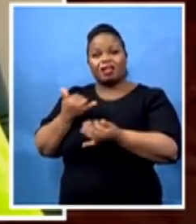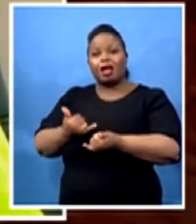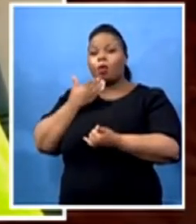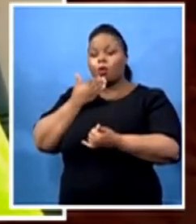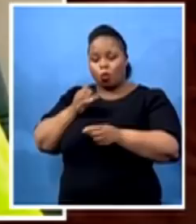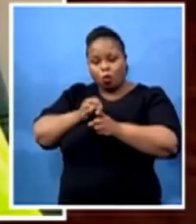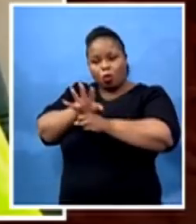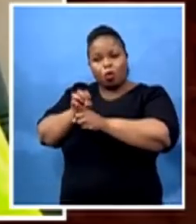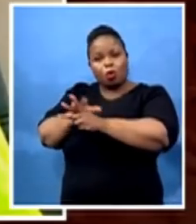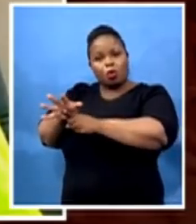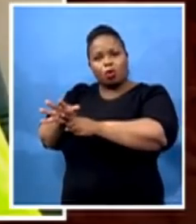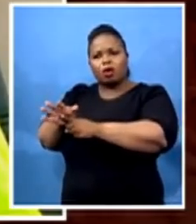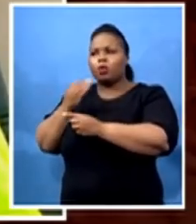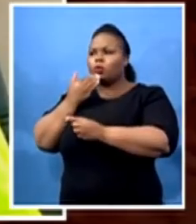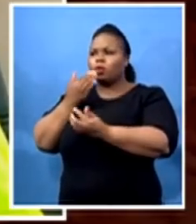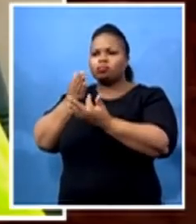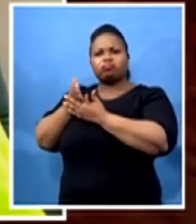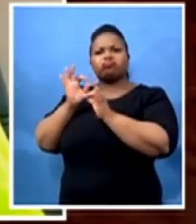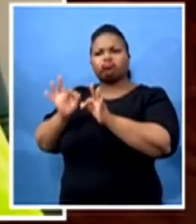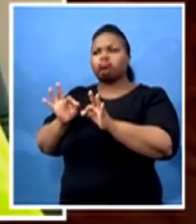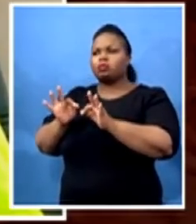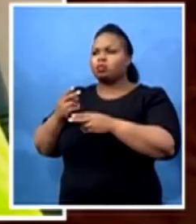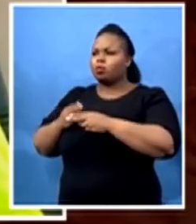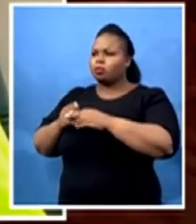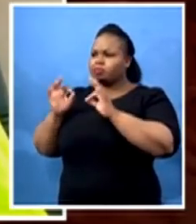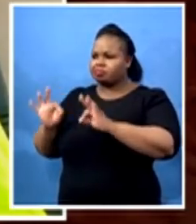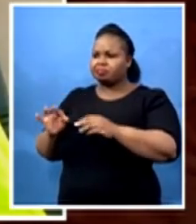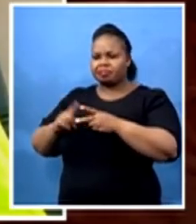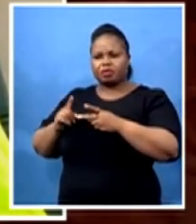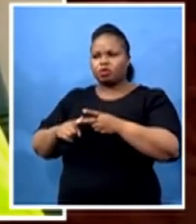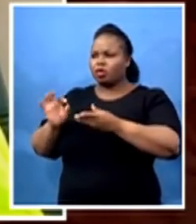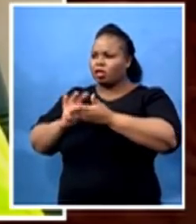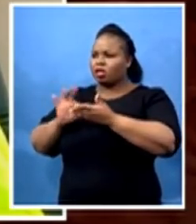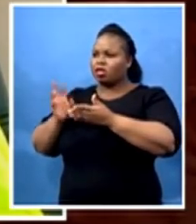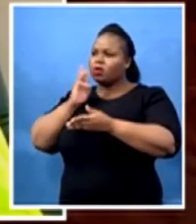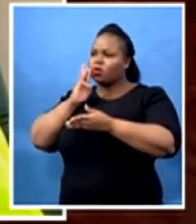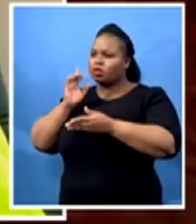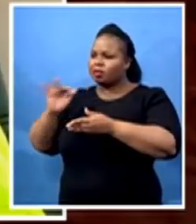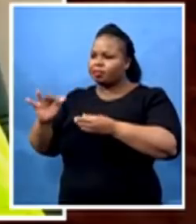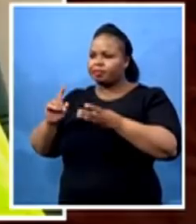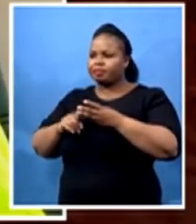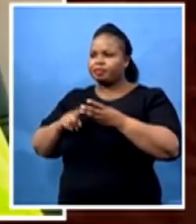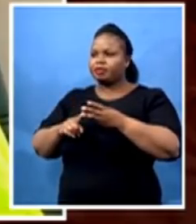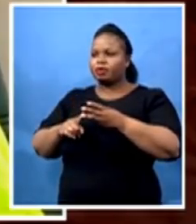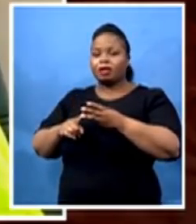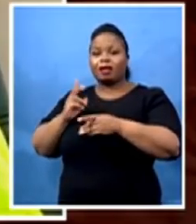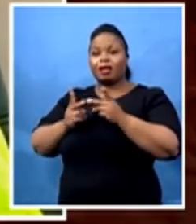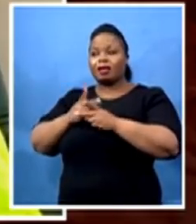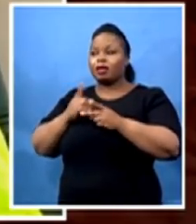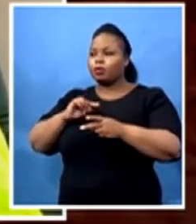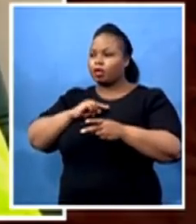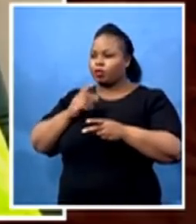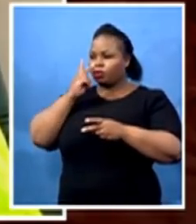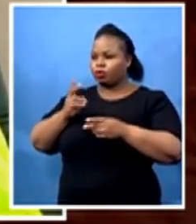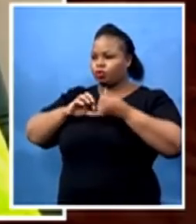sanitation, access to clean water, access to that. And when you try to look into each